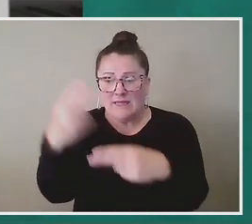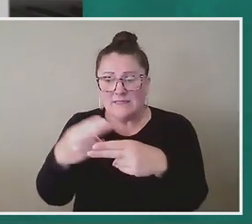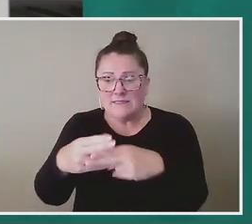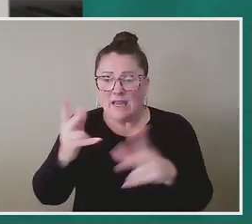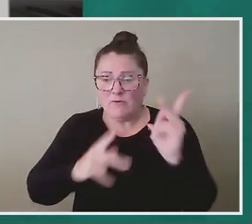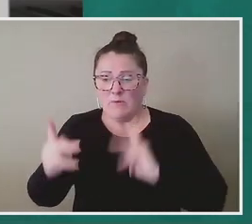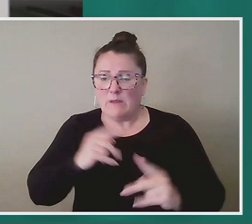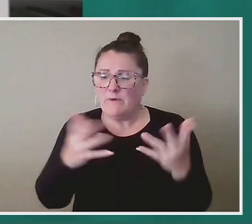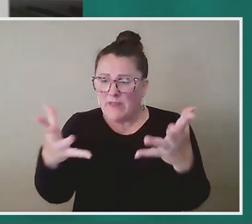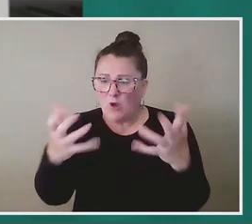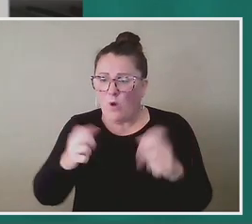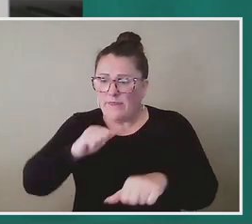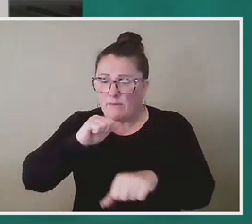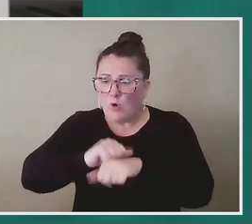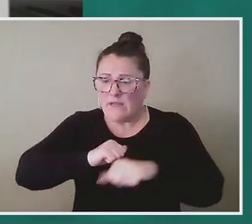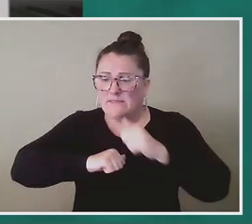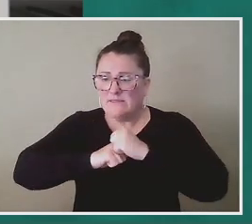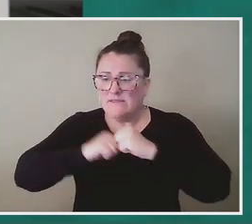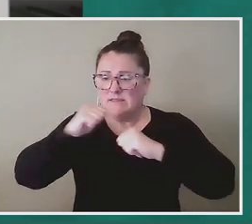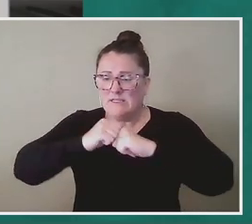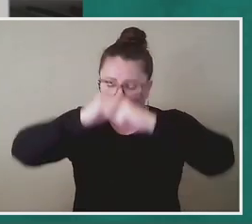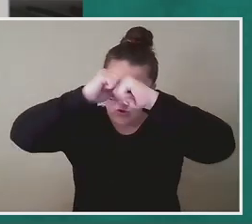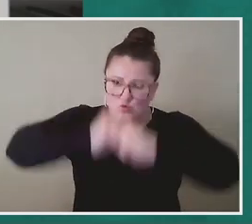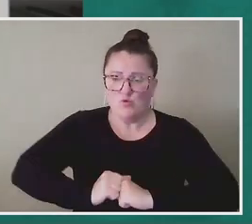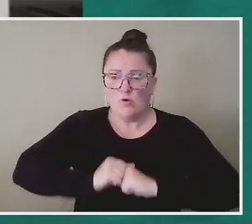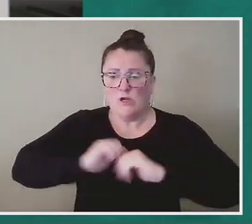would have wanted the bricks to crush you?